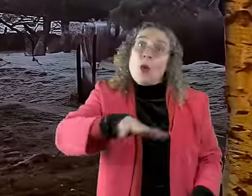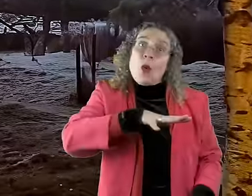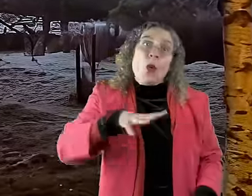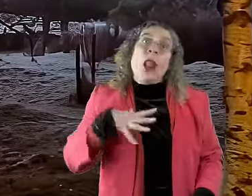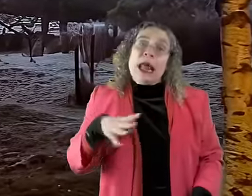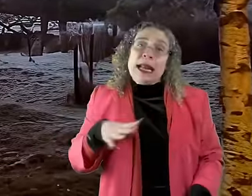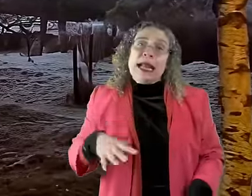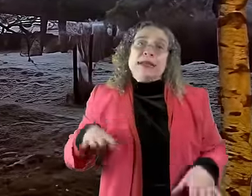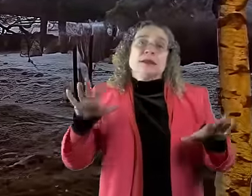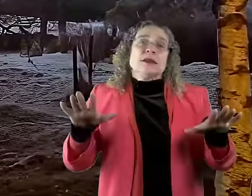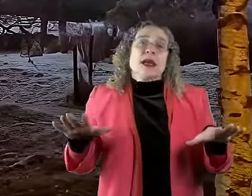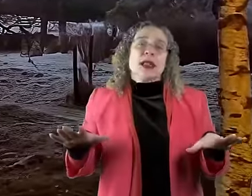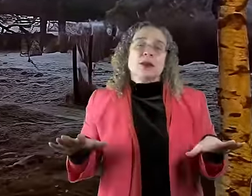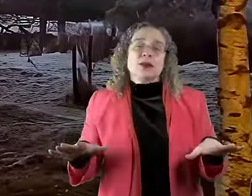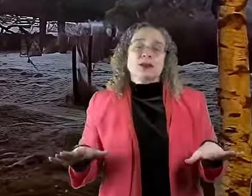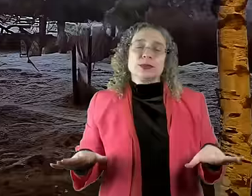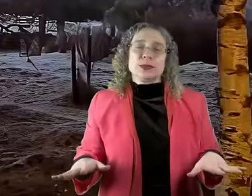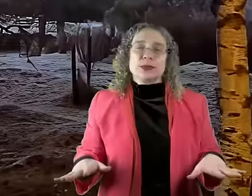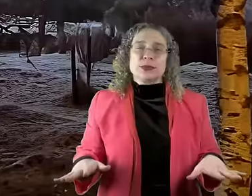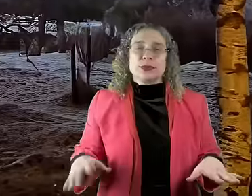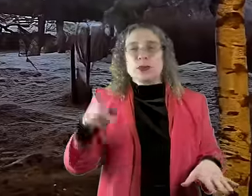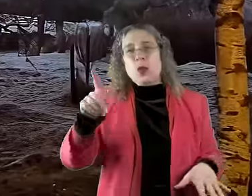Breathe in that stillness that we all need.